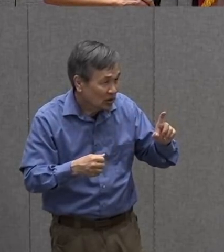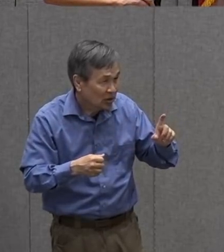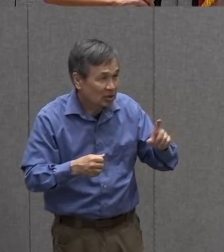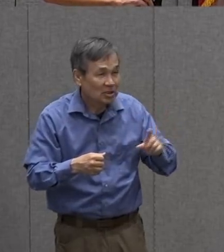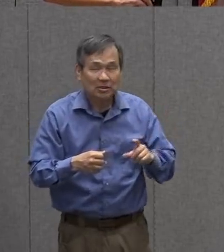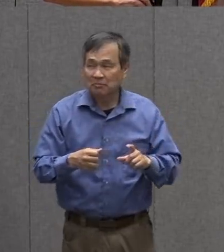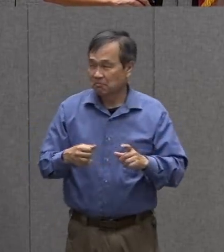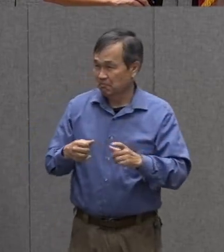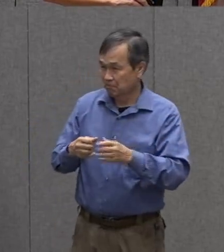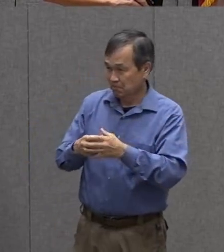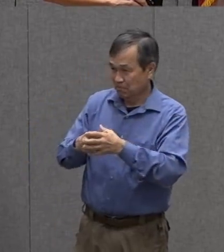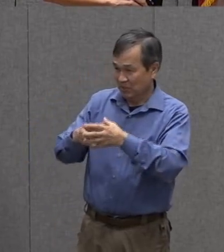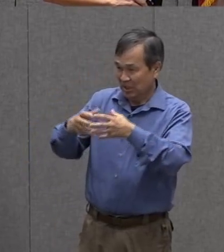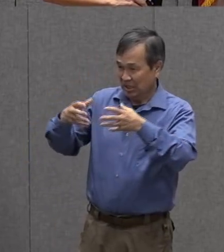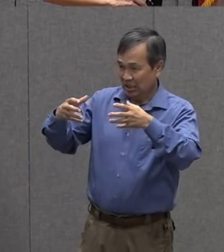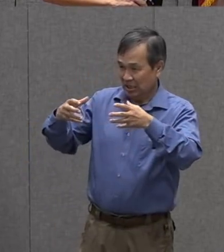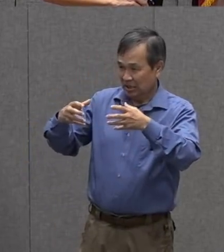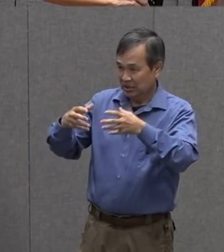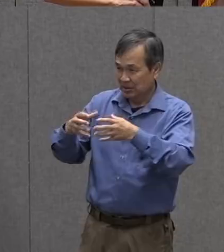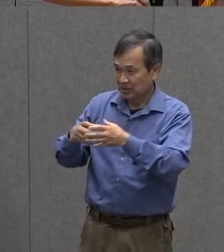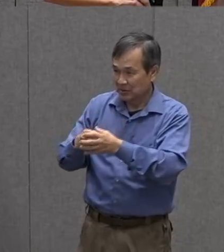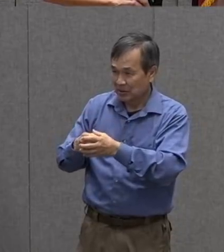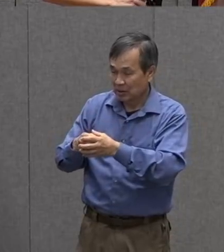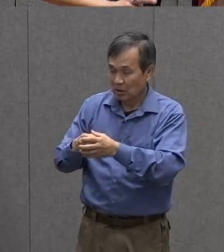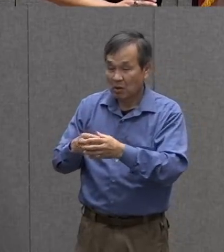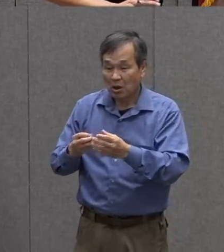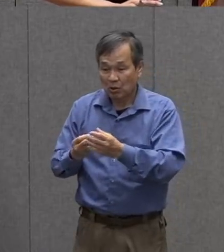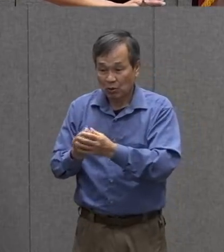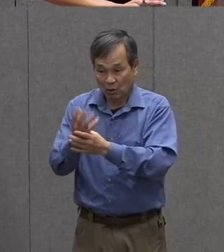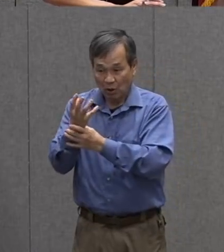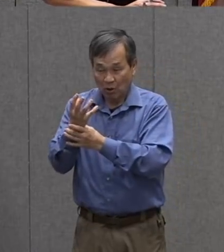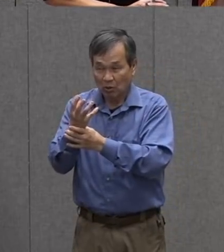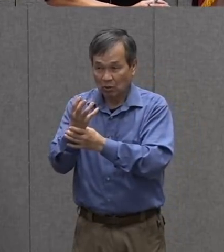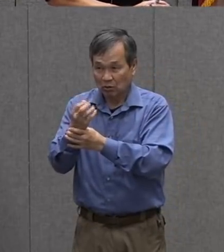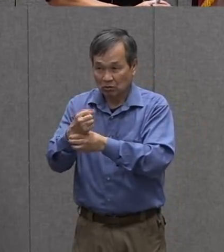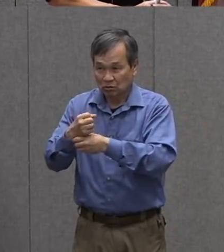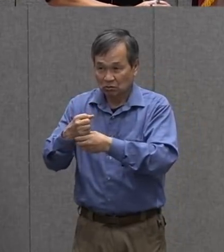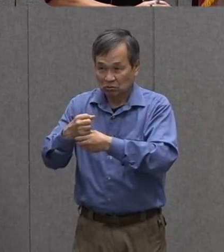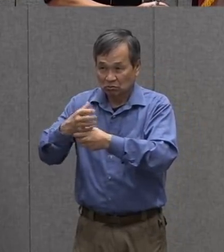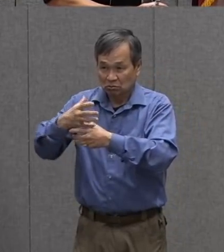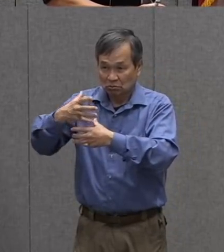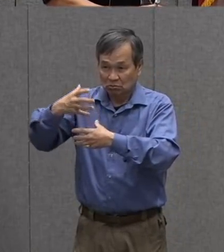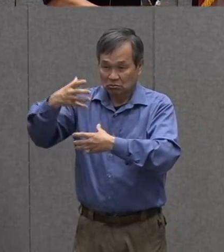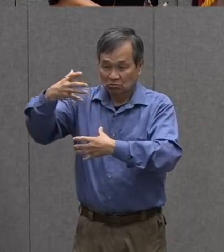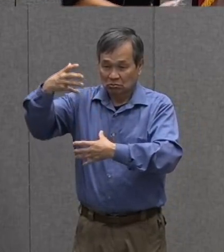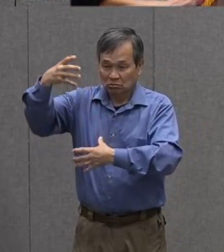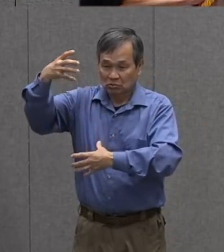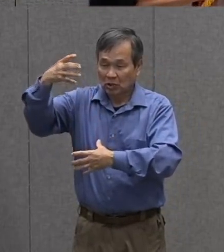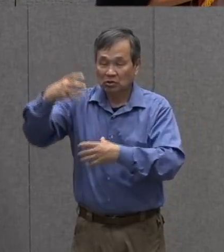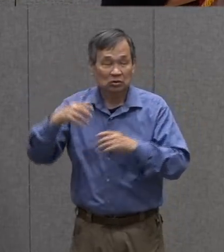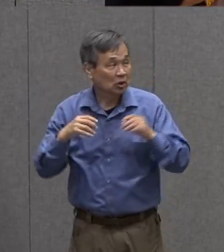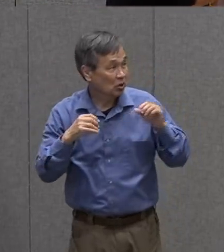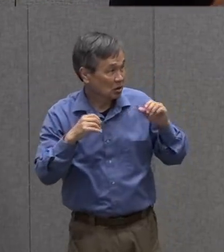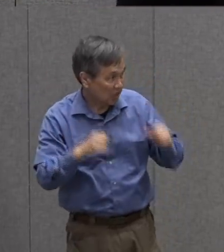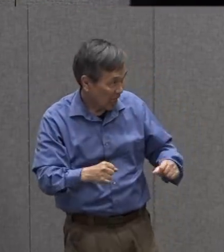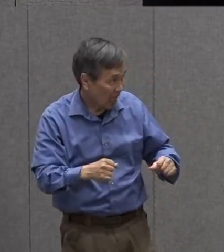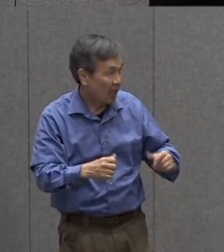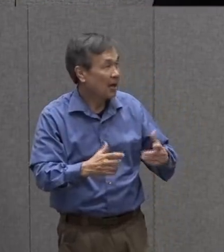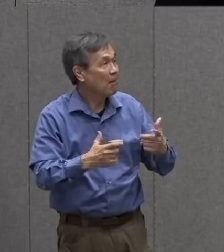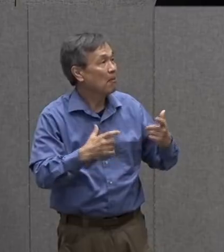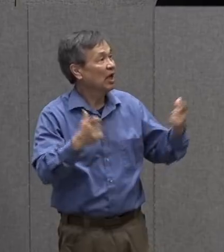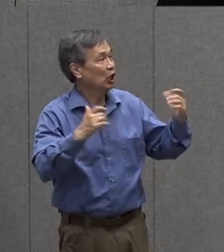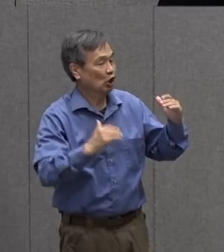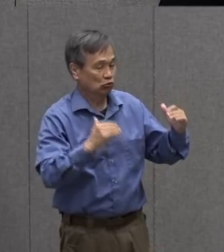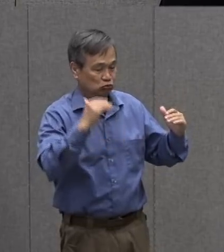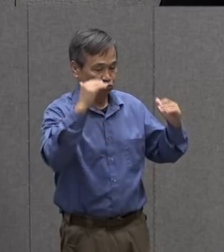things get bigger or smaller when living things grow huh so sometimes they can get bigger get bigger